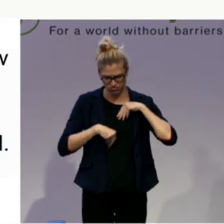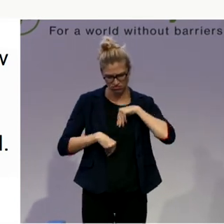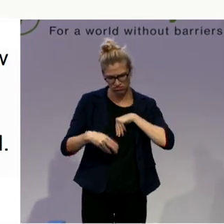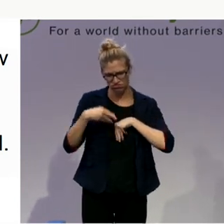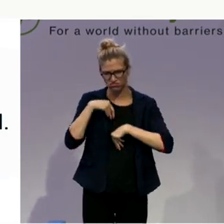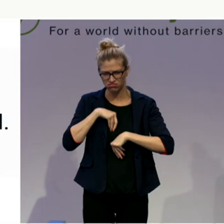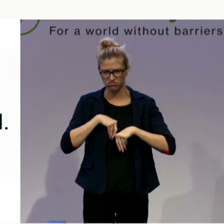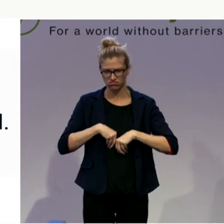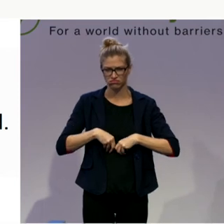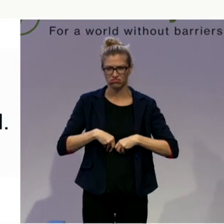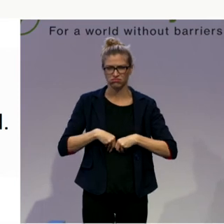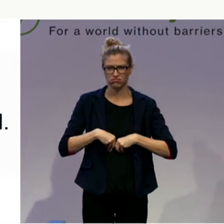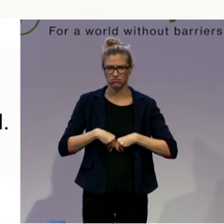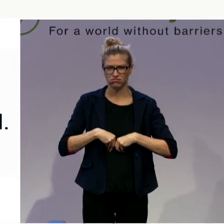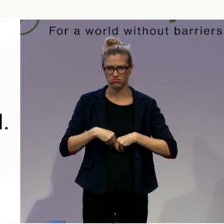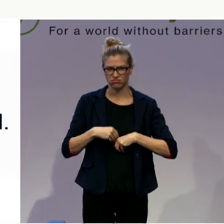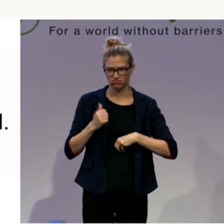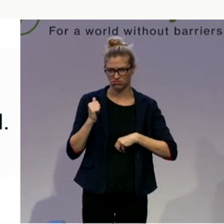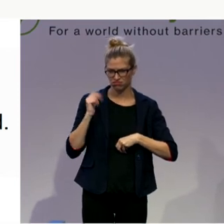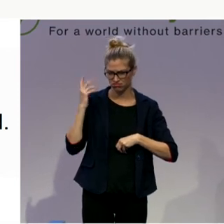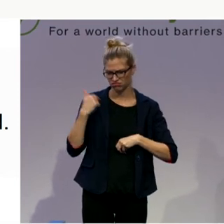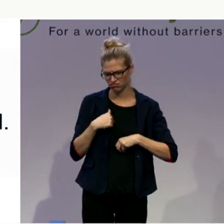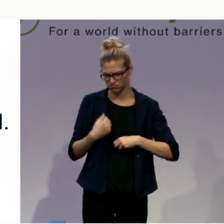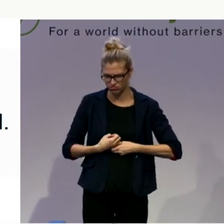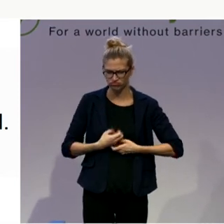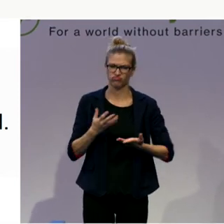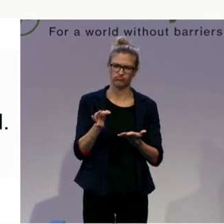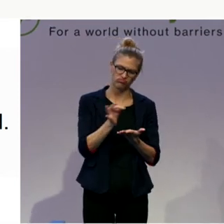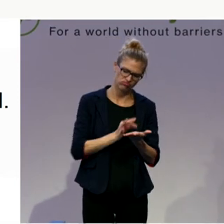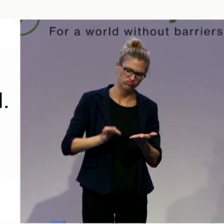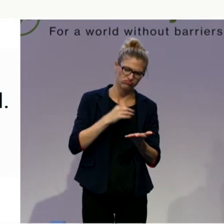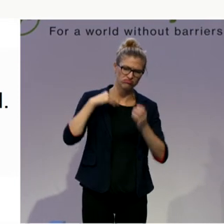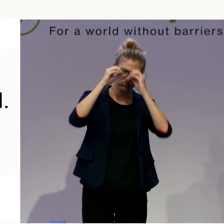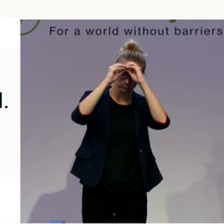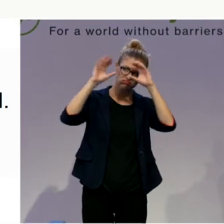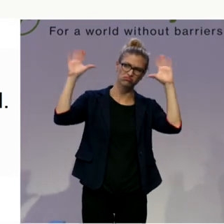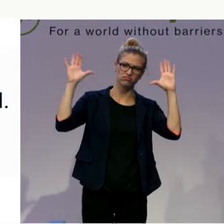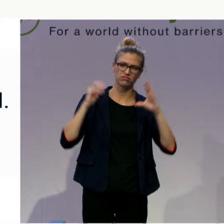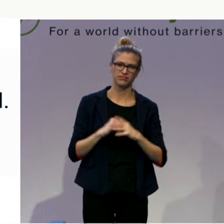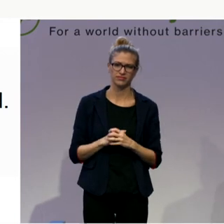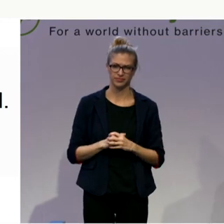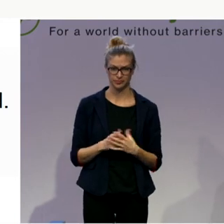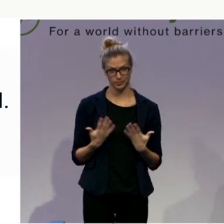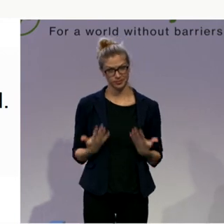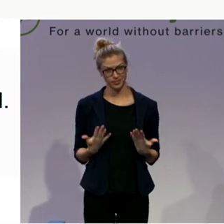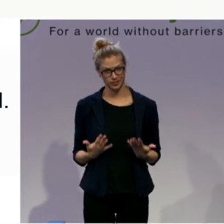the session by art. And now, kind of plastic foil